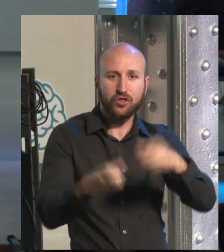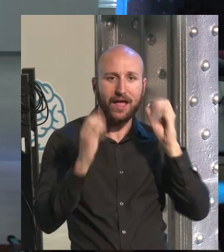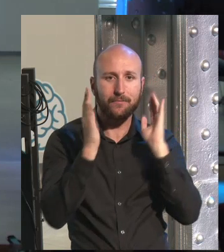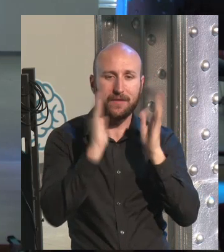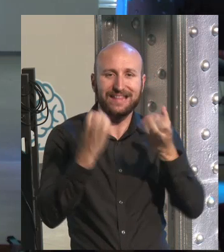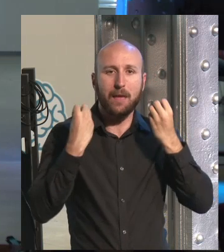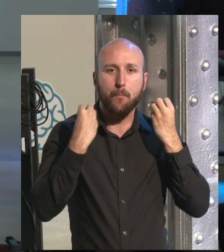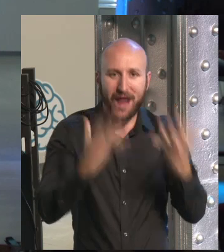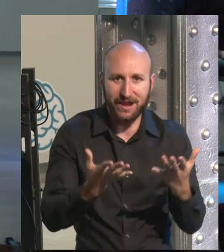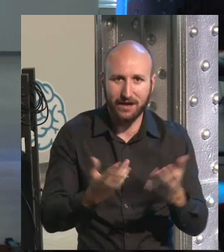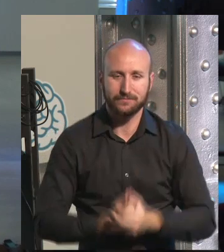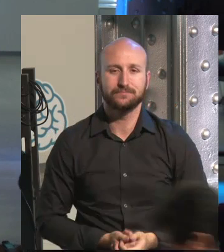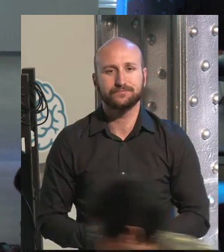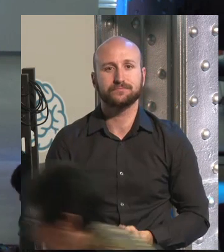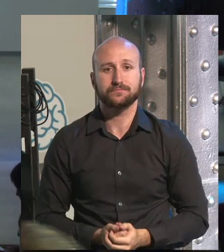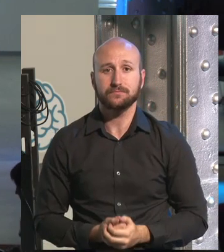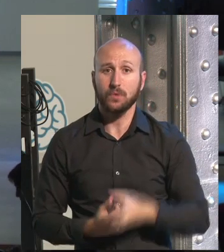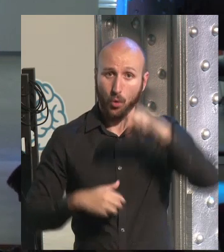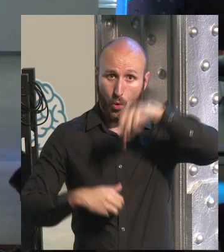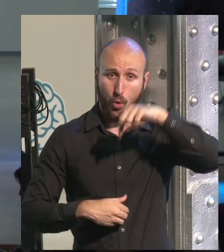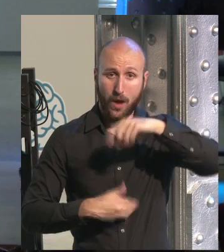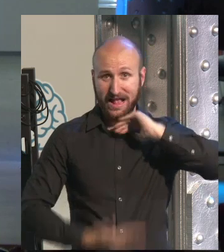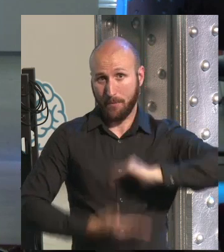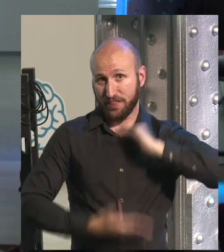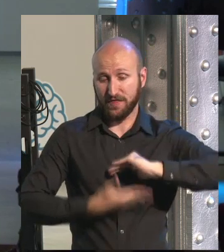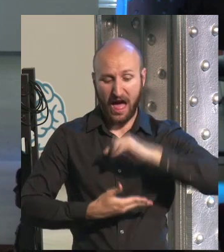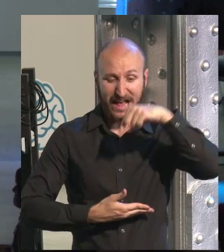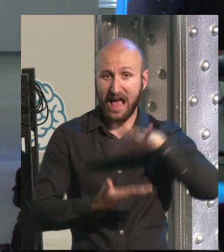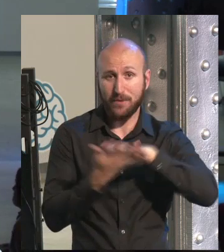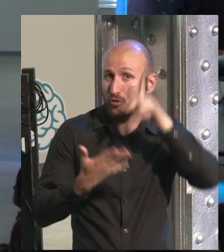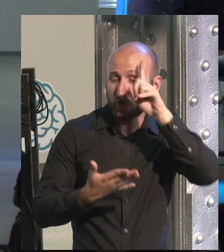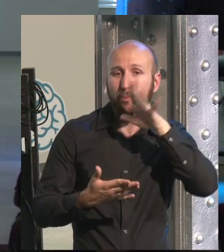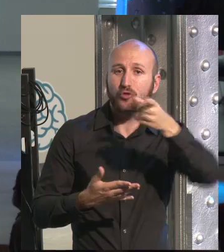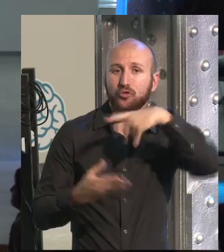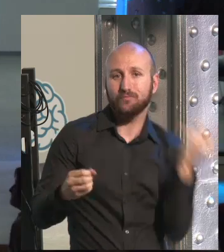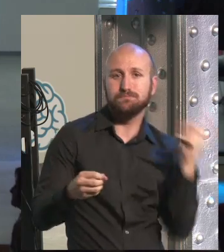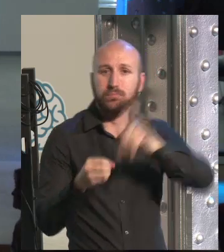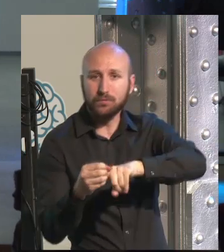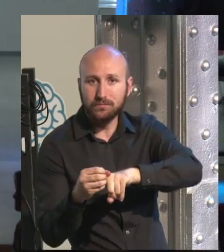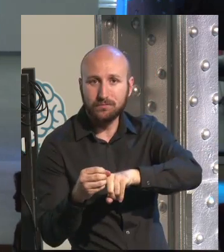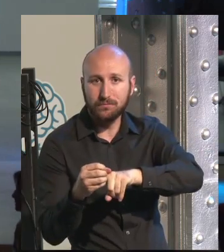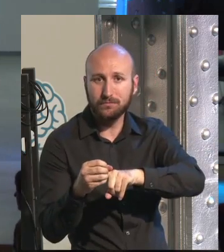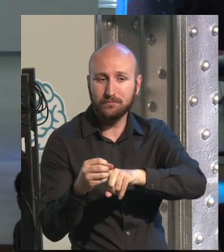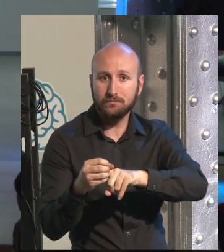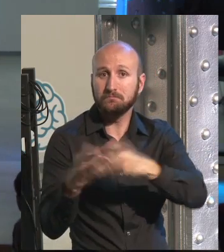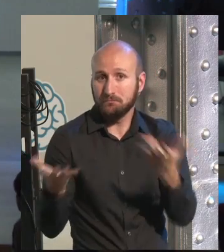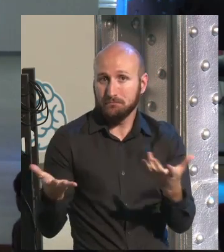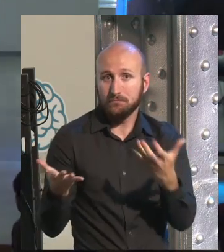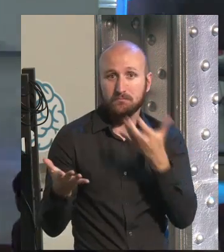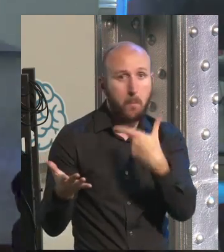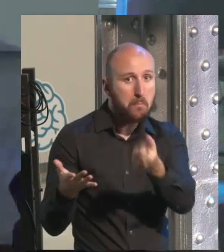interventions, for example, today we have the capacity and we've heard about the ability, the